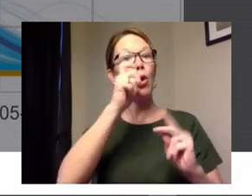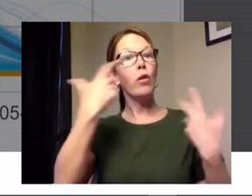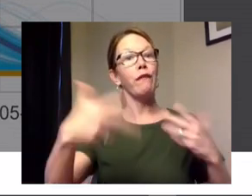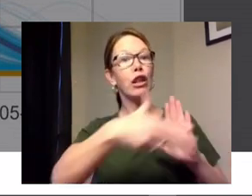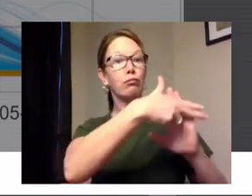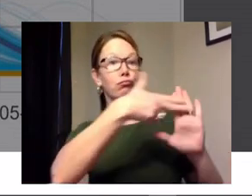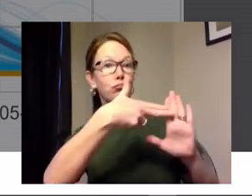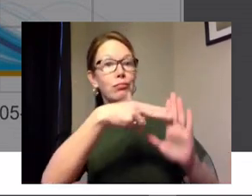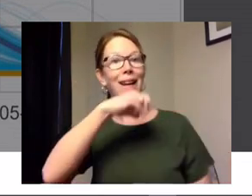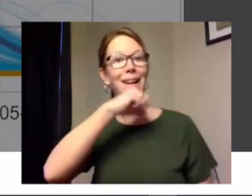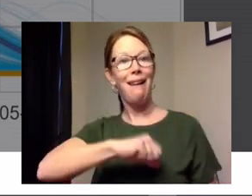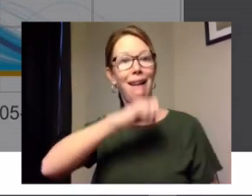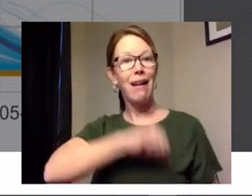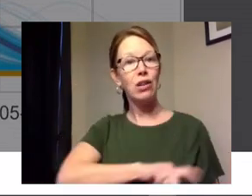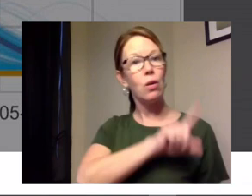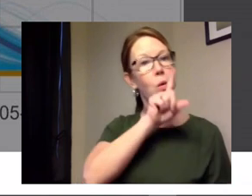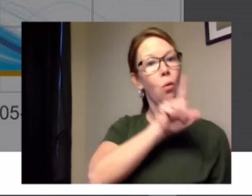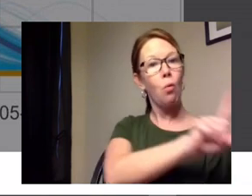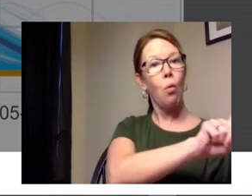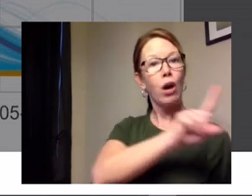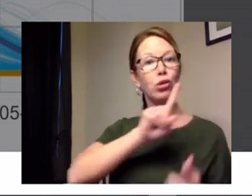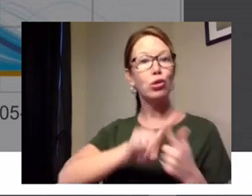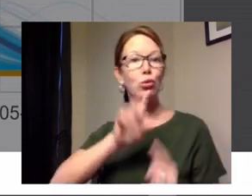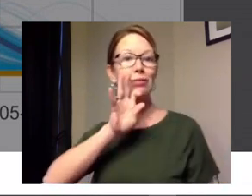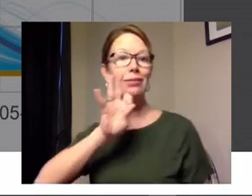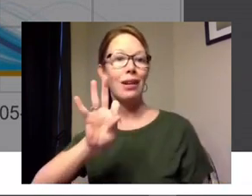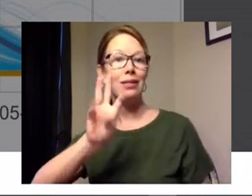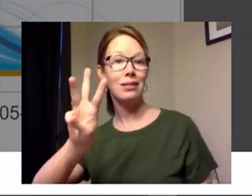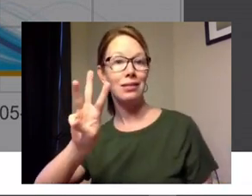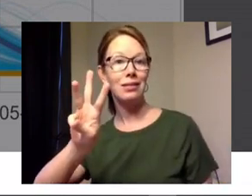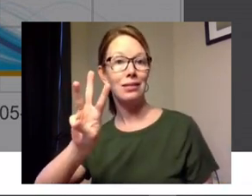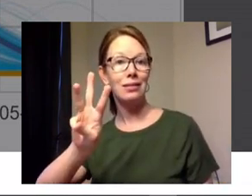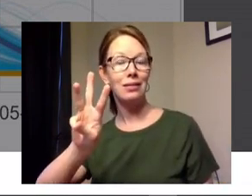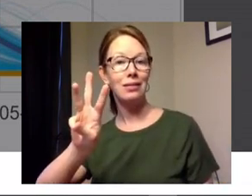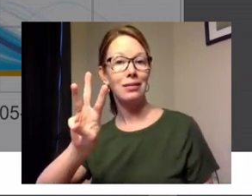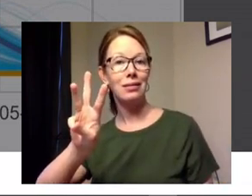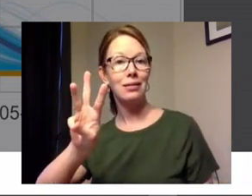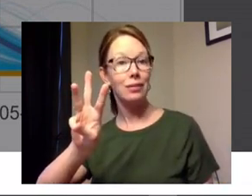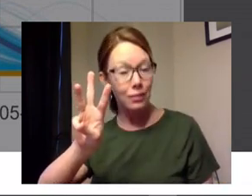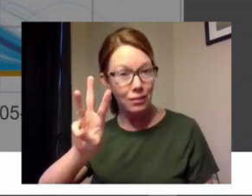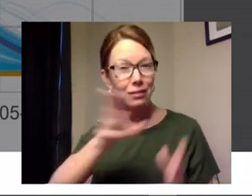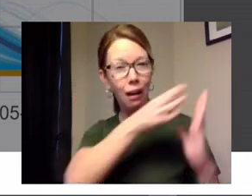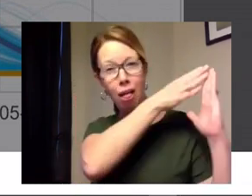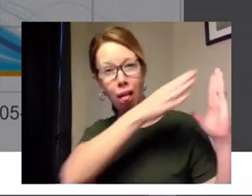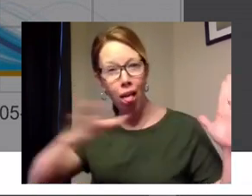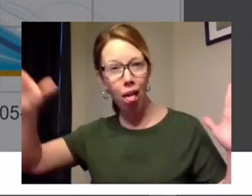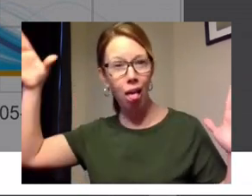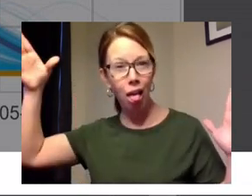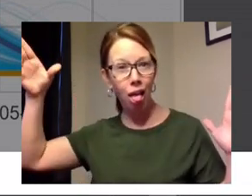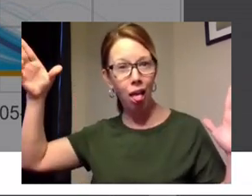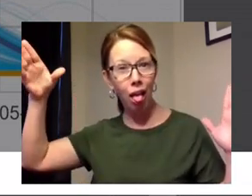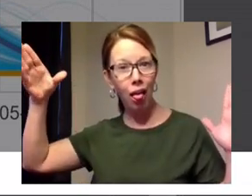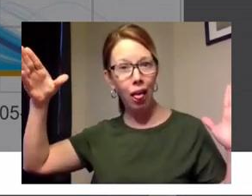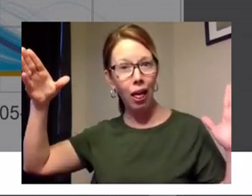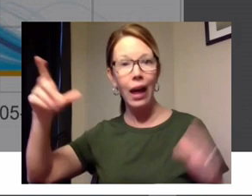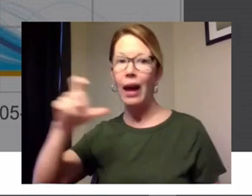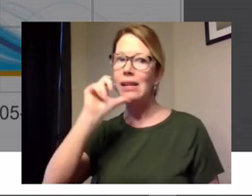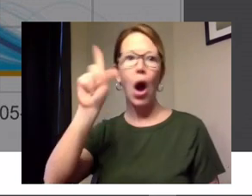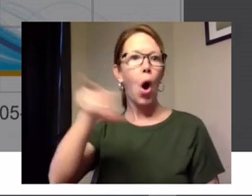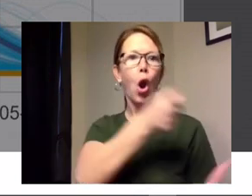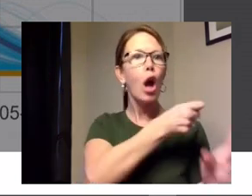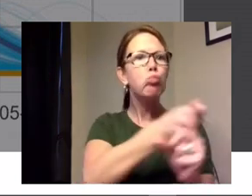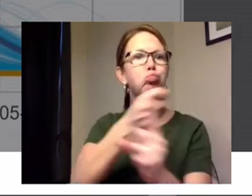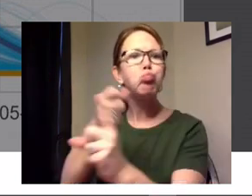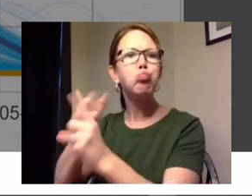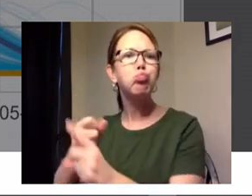range from age one to 96 and we really have to remember that this is not just a disease for the elderly it's